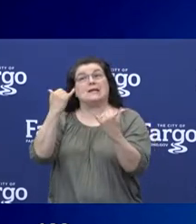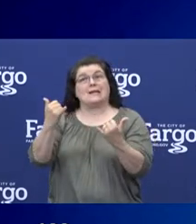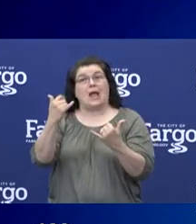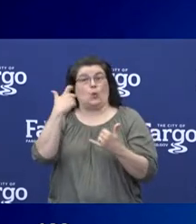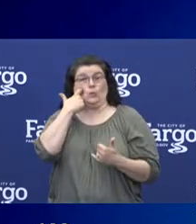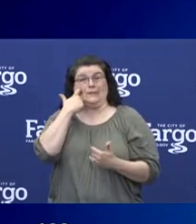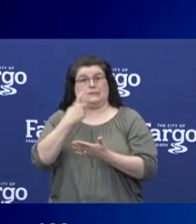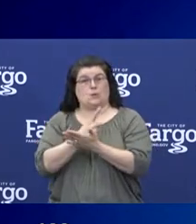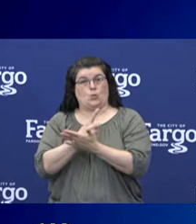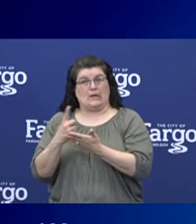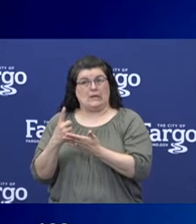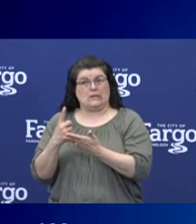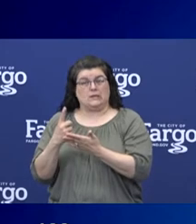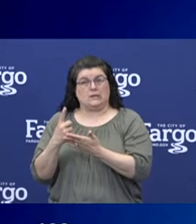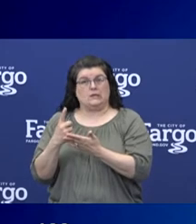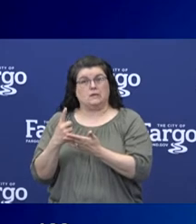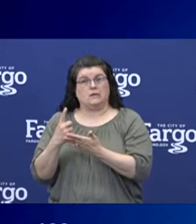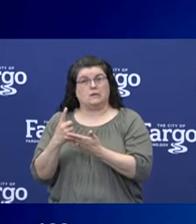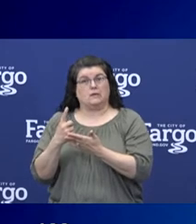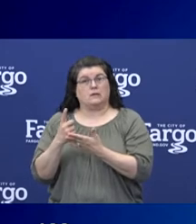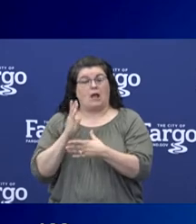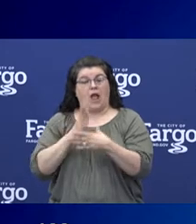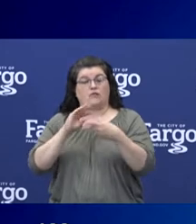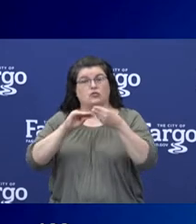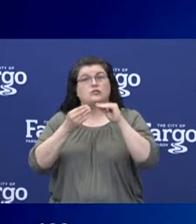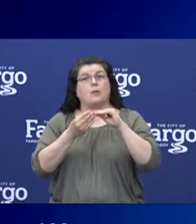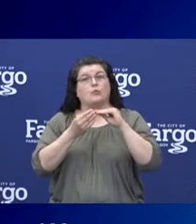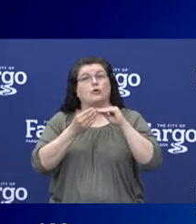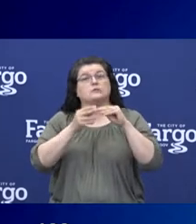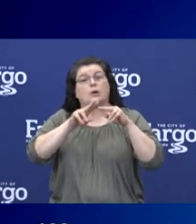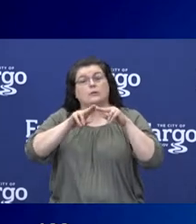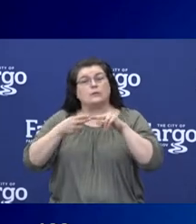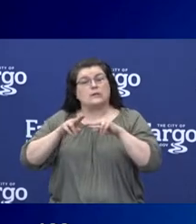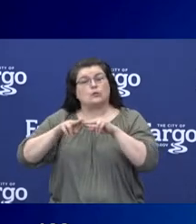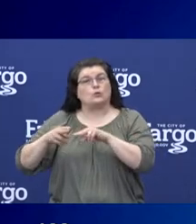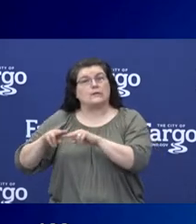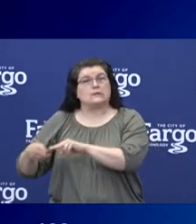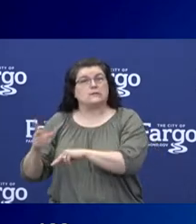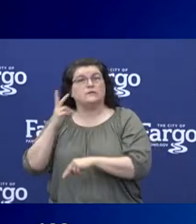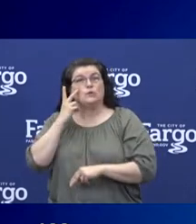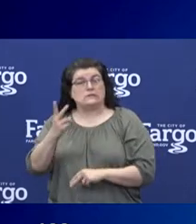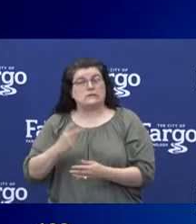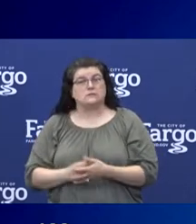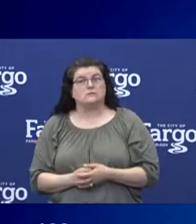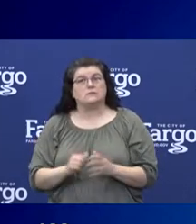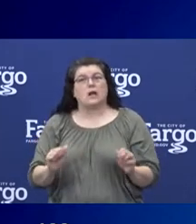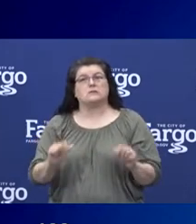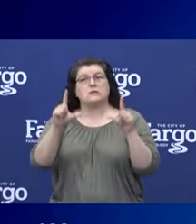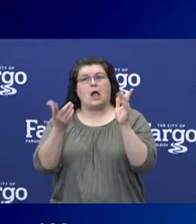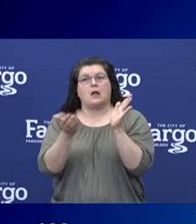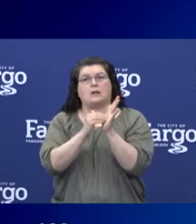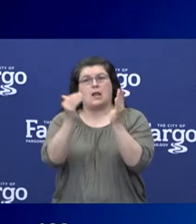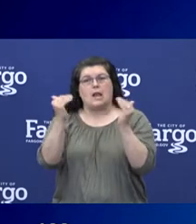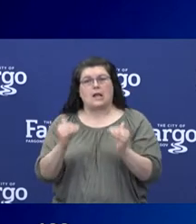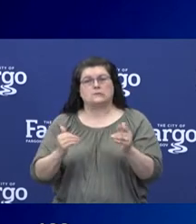last week, the average number of cases is starting to fall. And if I could have the next slide, please.